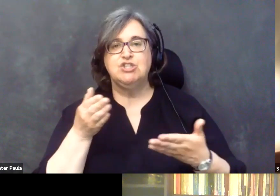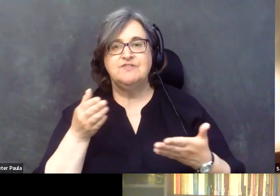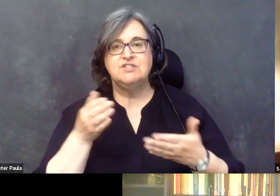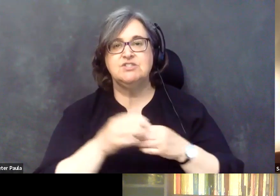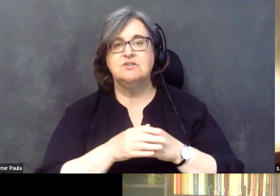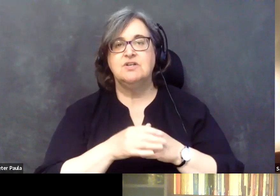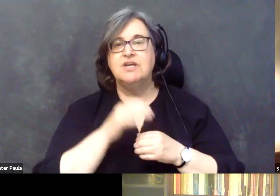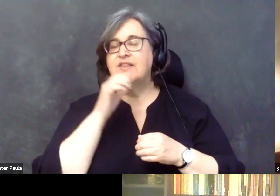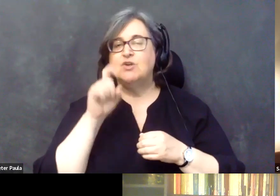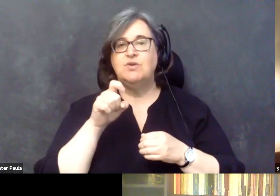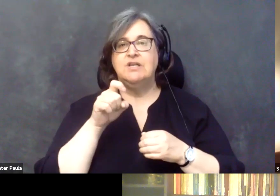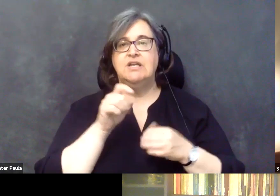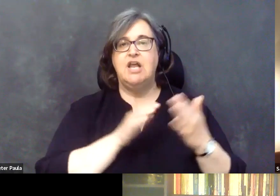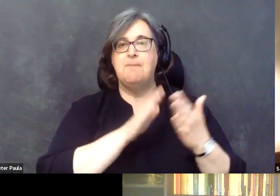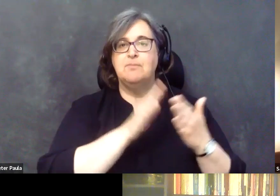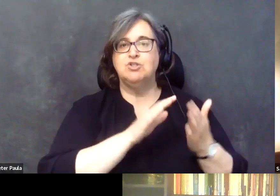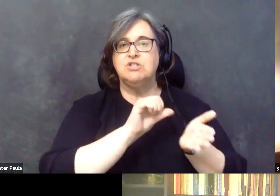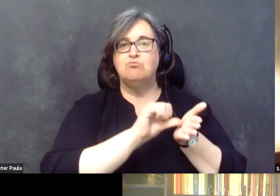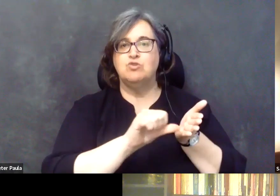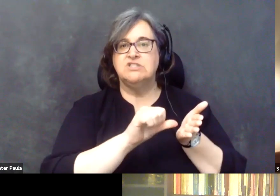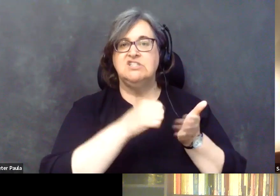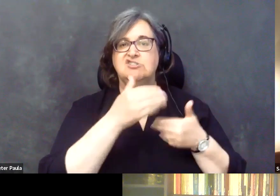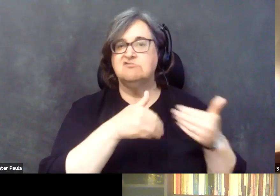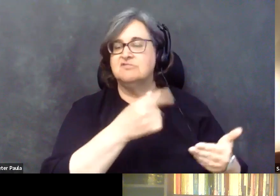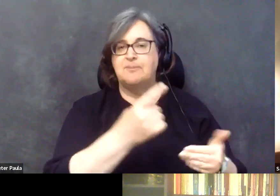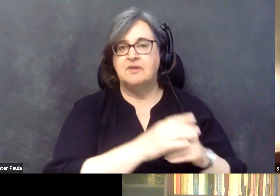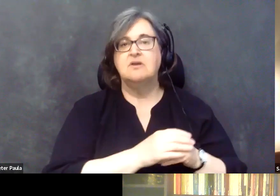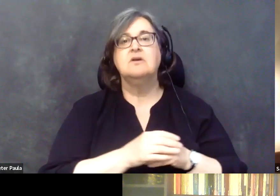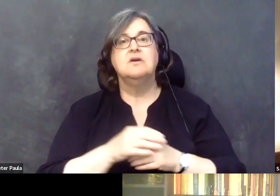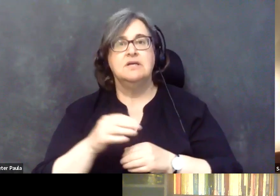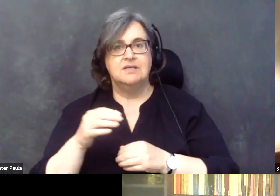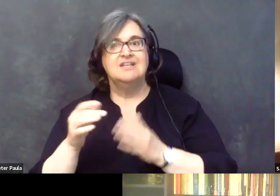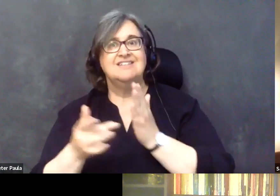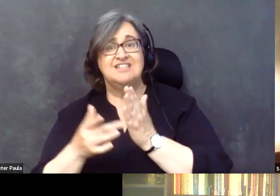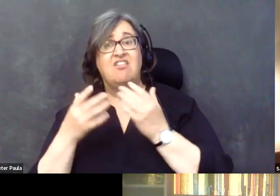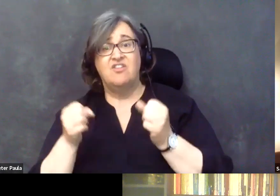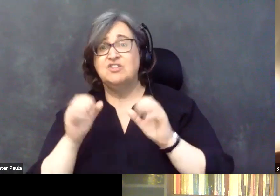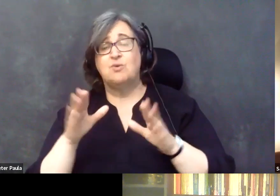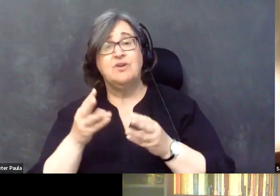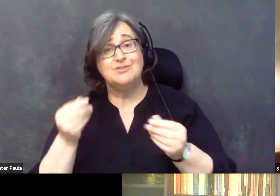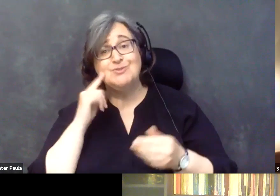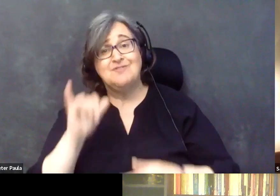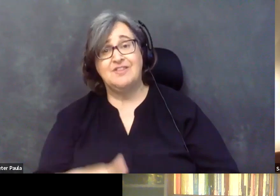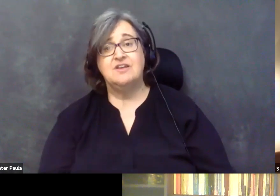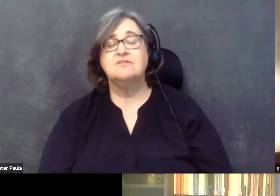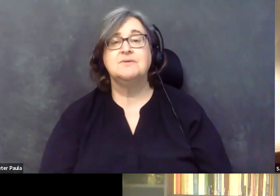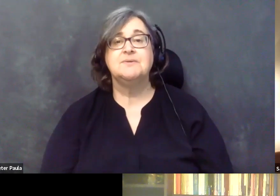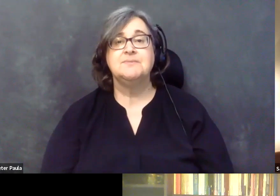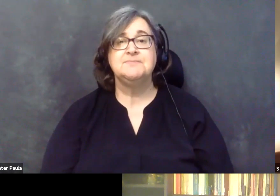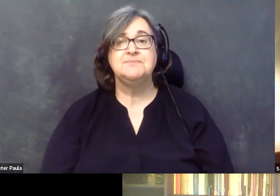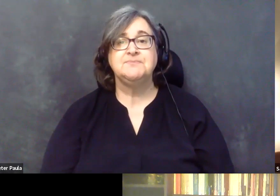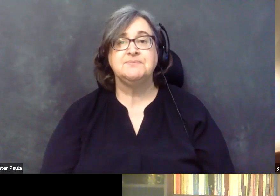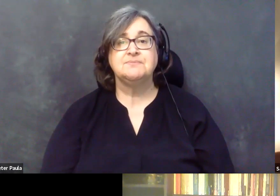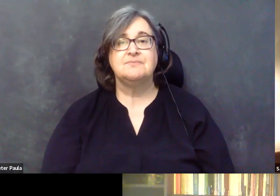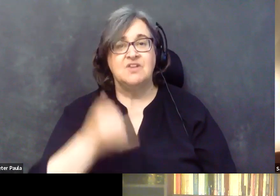in-person procedure, you know, telehealth would be a great solution for that. But in case if they need